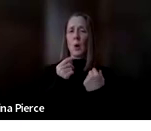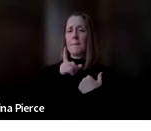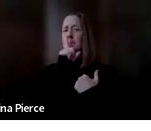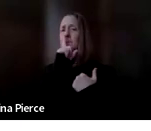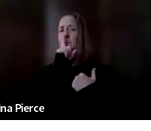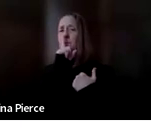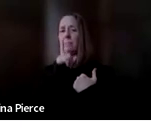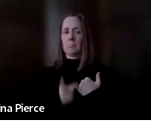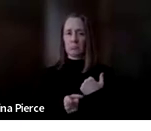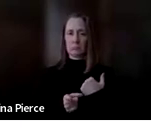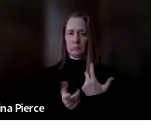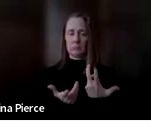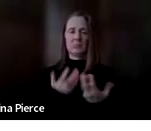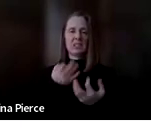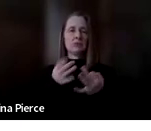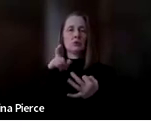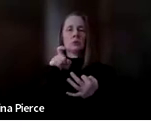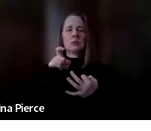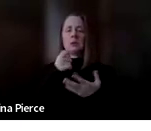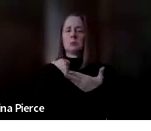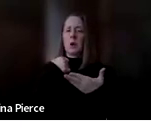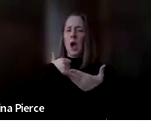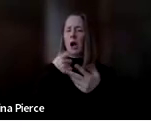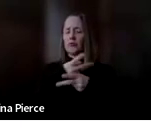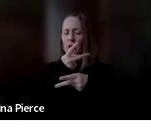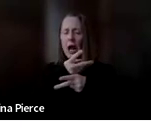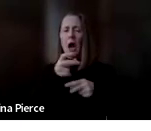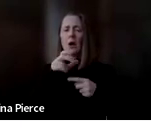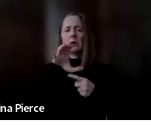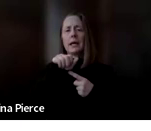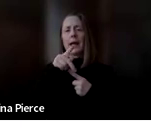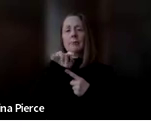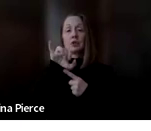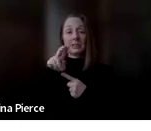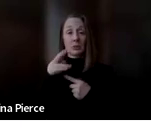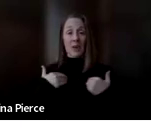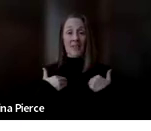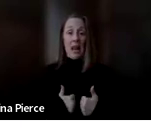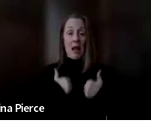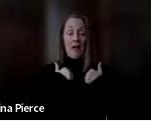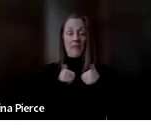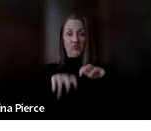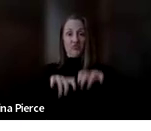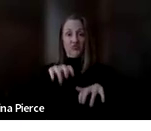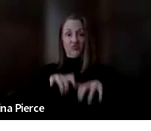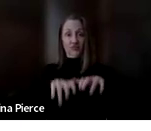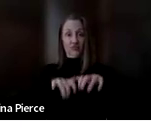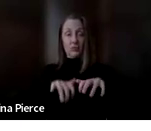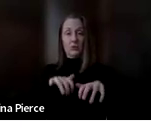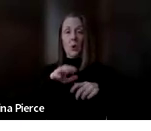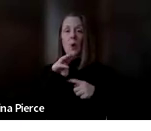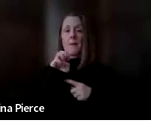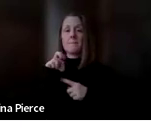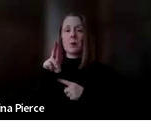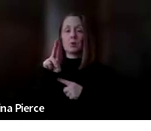or if you need help finding how to turn on your captions we have a live captioner um if you go on the bottom of on your menu bar